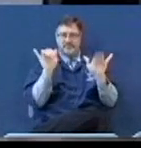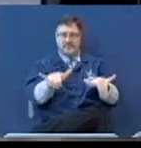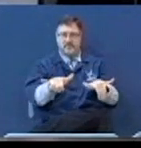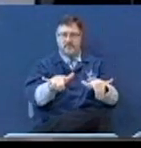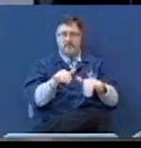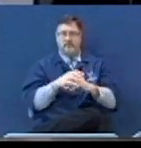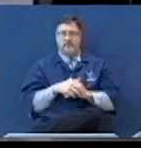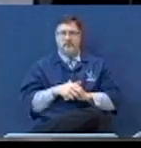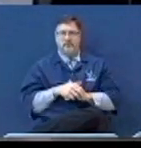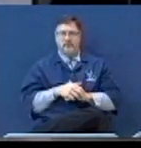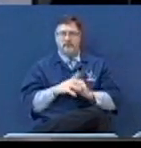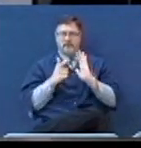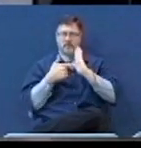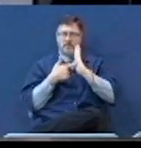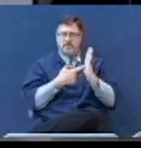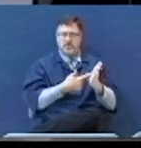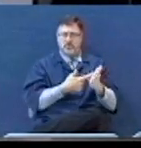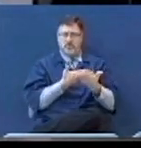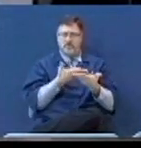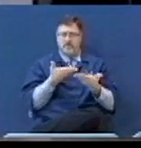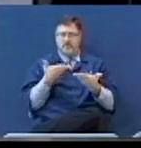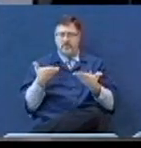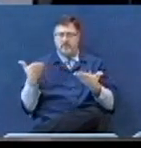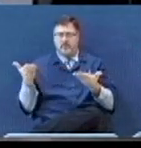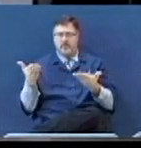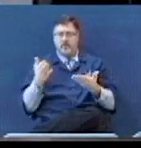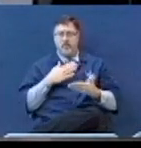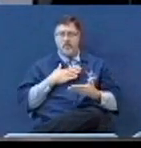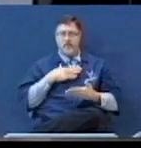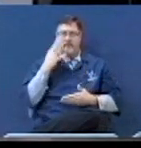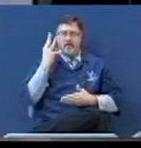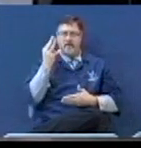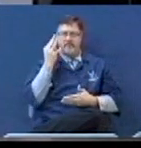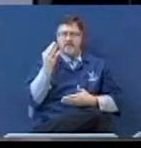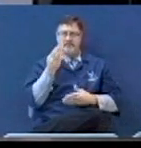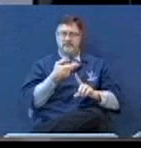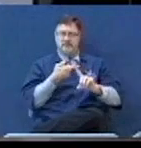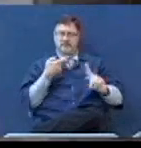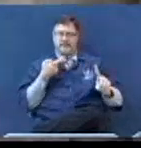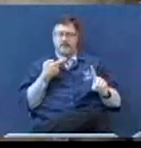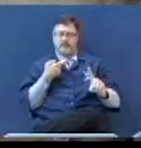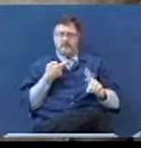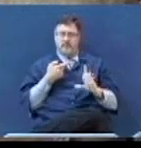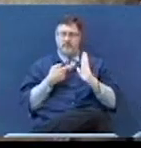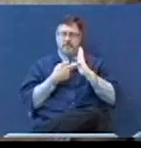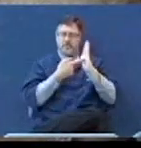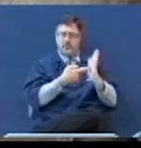And then I want to show you something. And here's where my sermon starts coming in. I want you to see this.